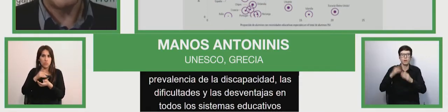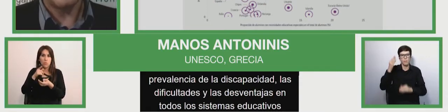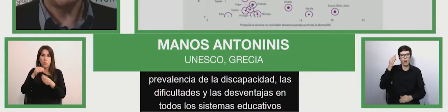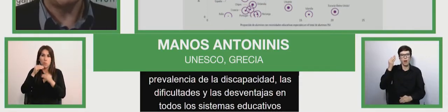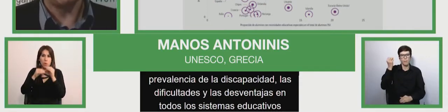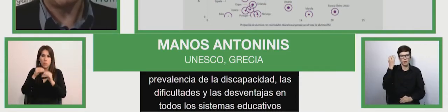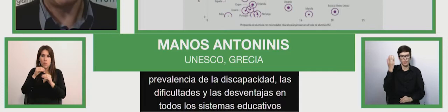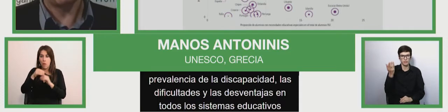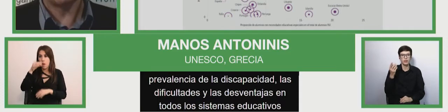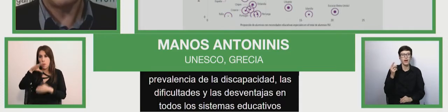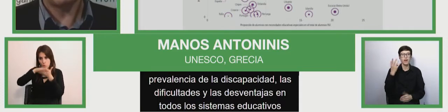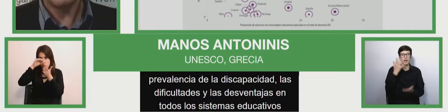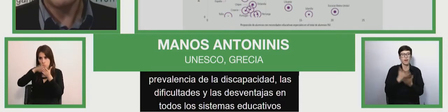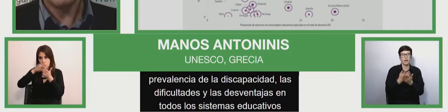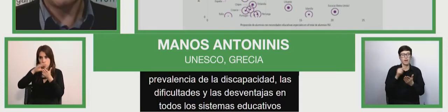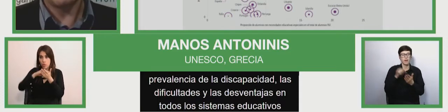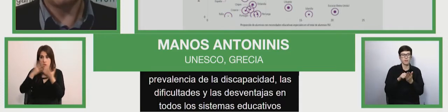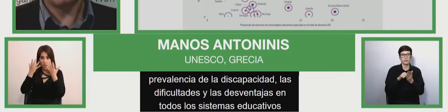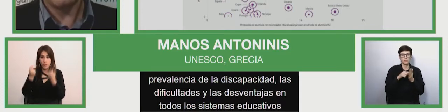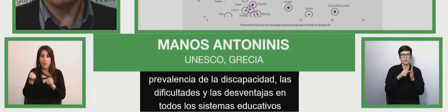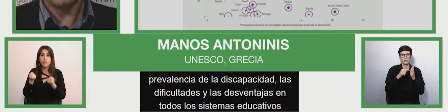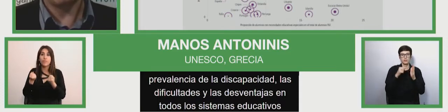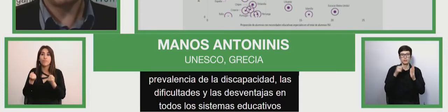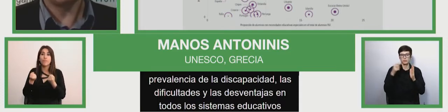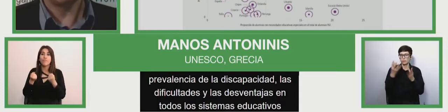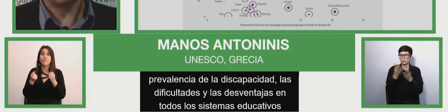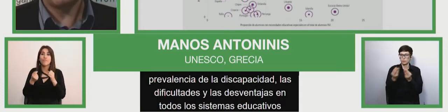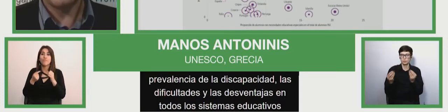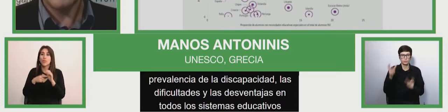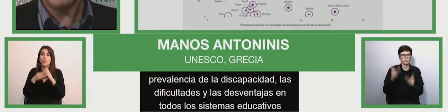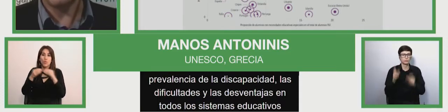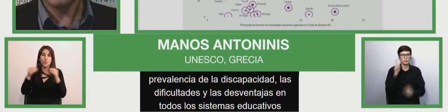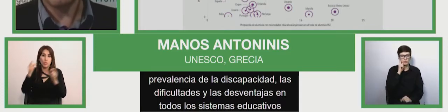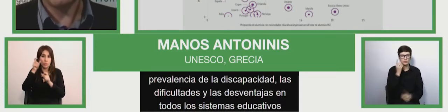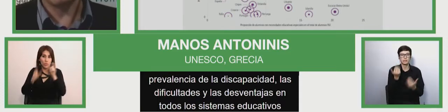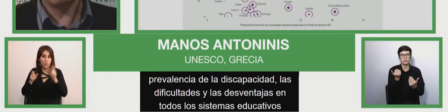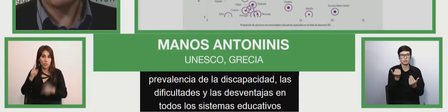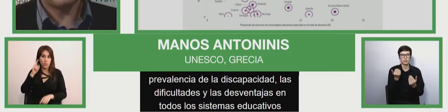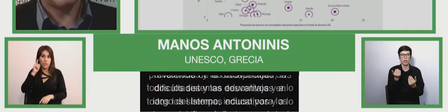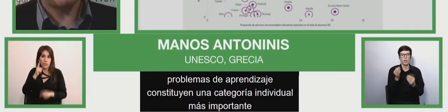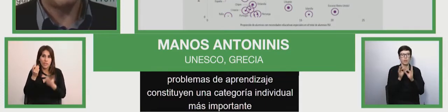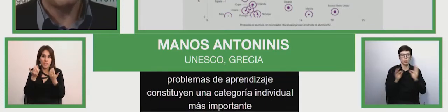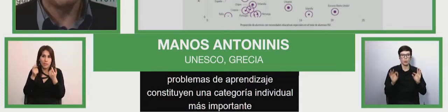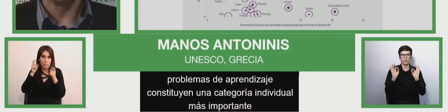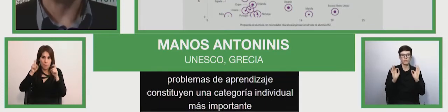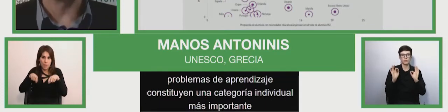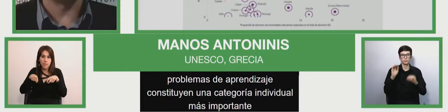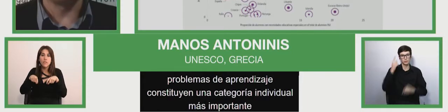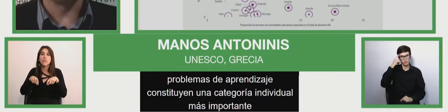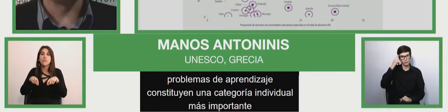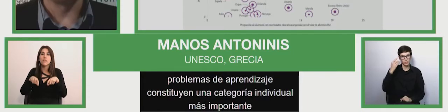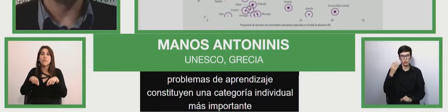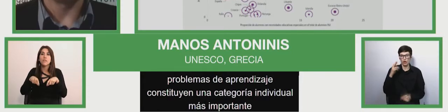important category of special needs, but are practically unknown in Japan.